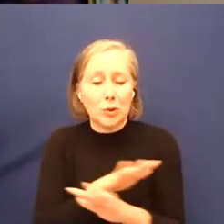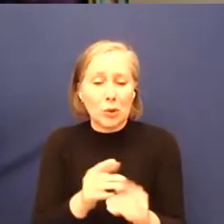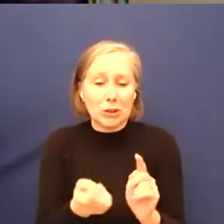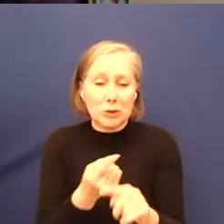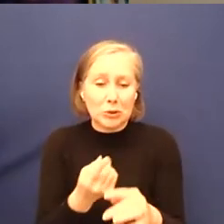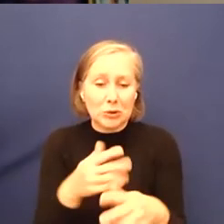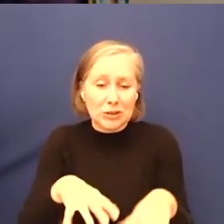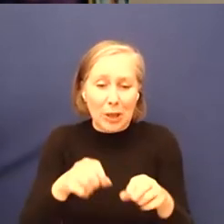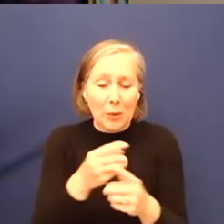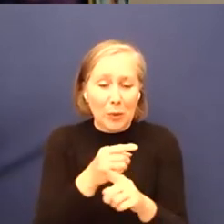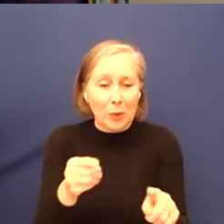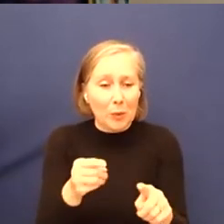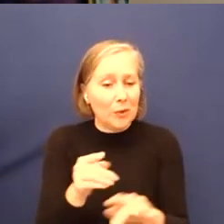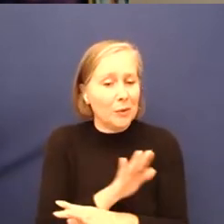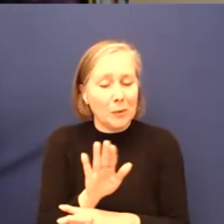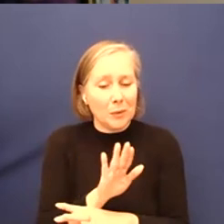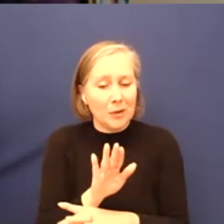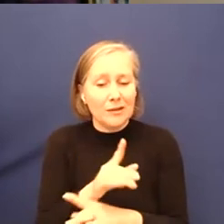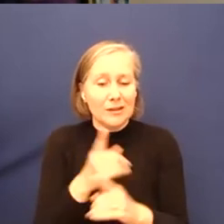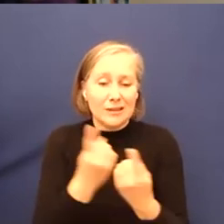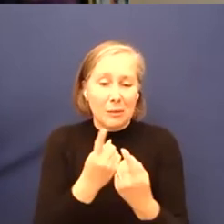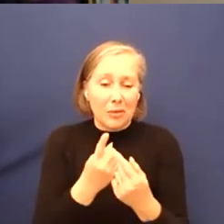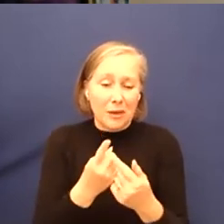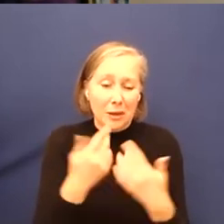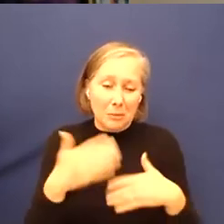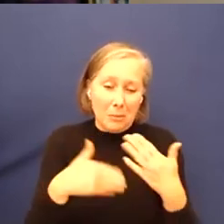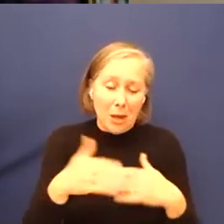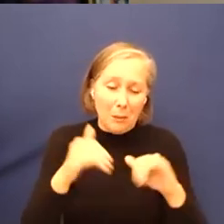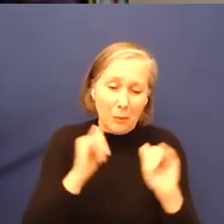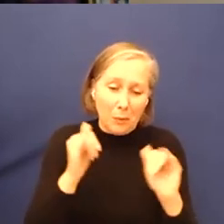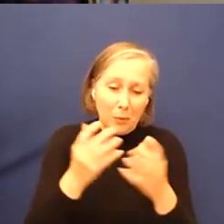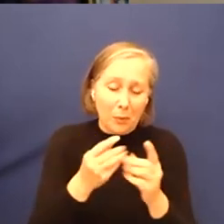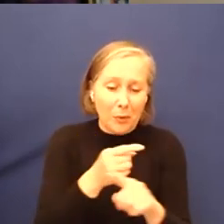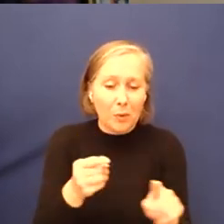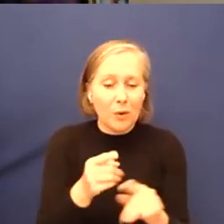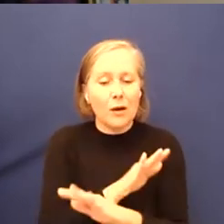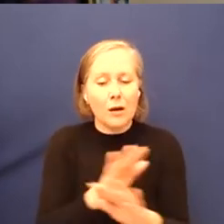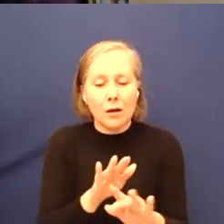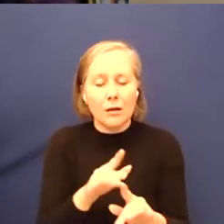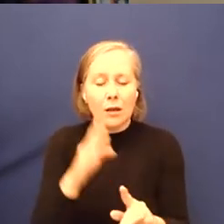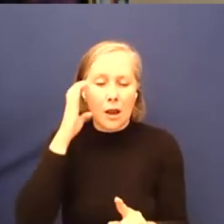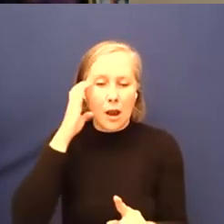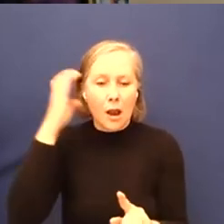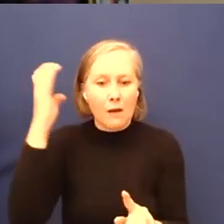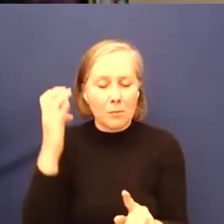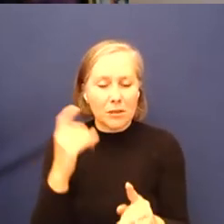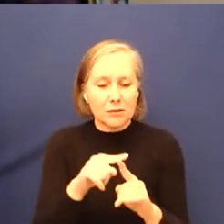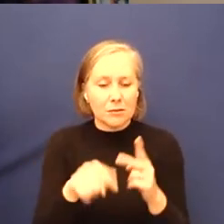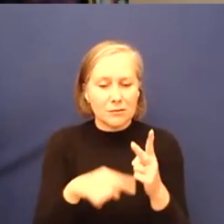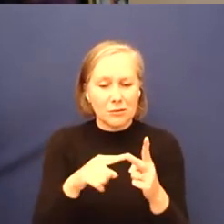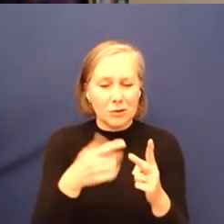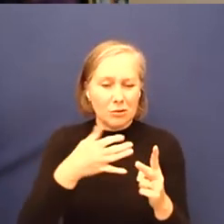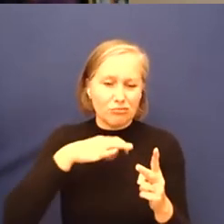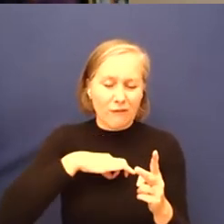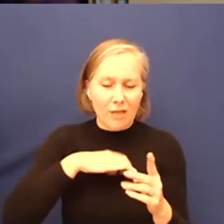with you, and it's not something that's being exacerbated by you. It is necessary for governments, those that have the privilege, the